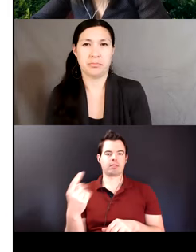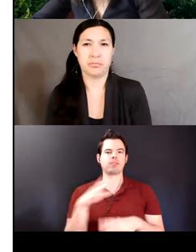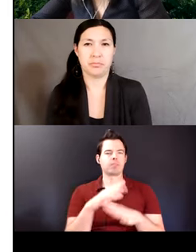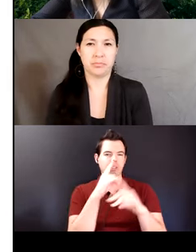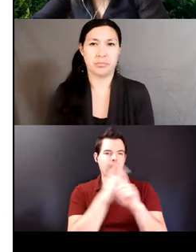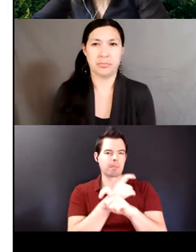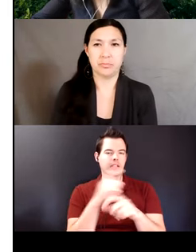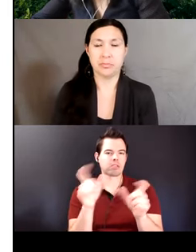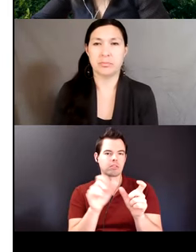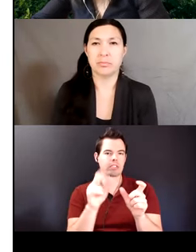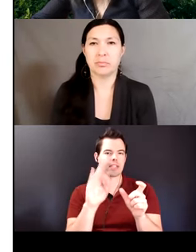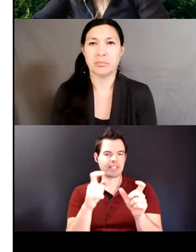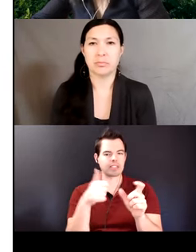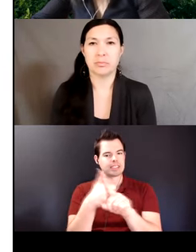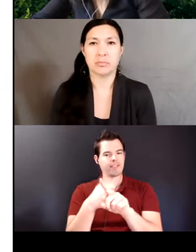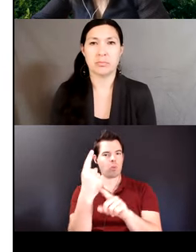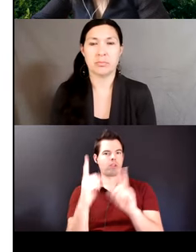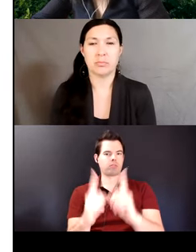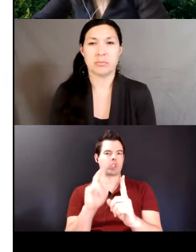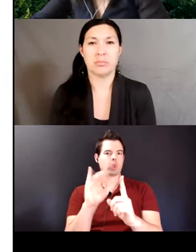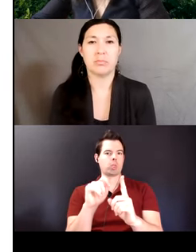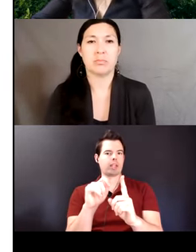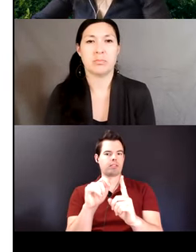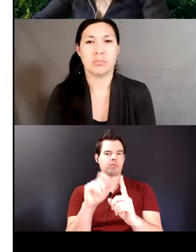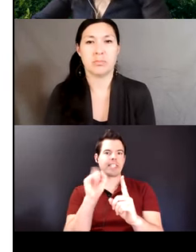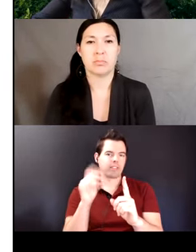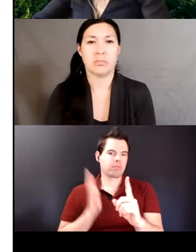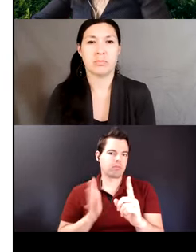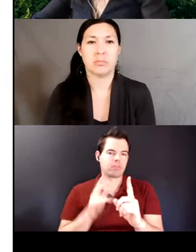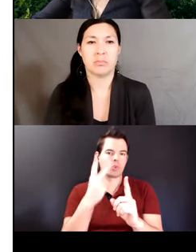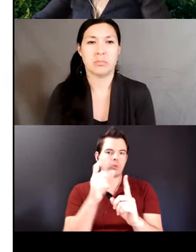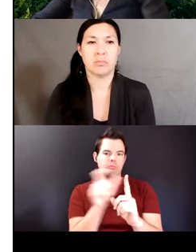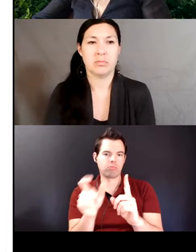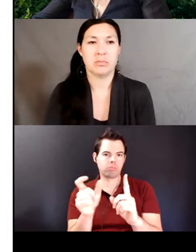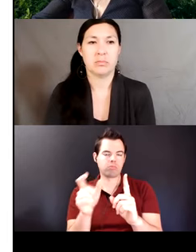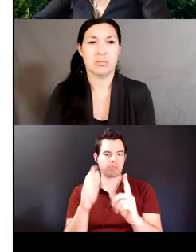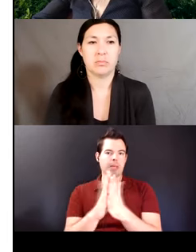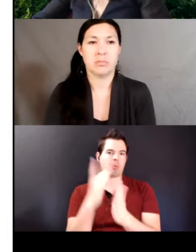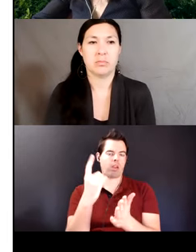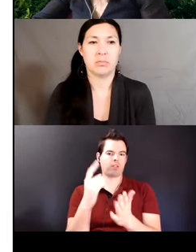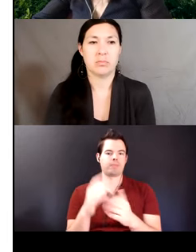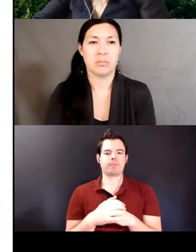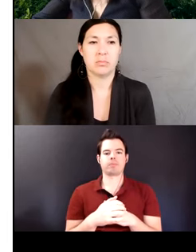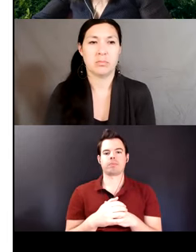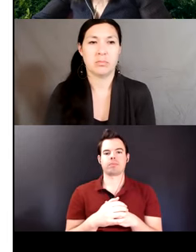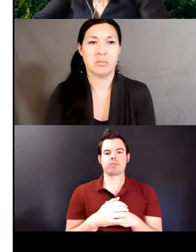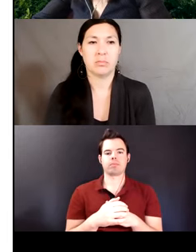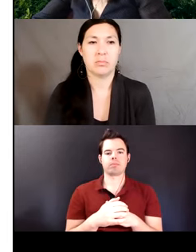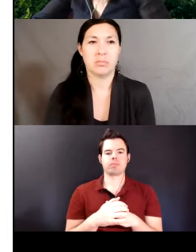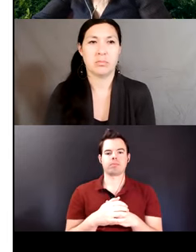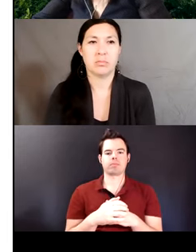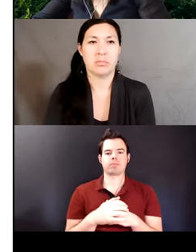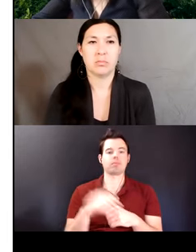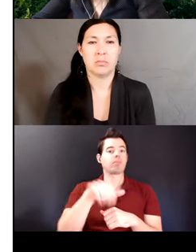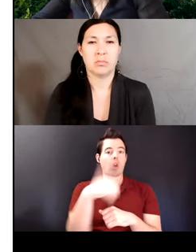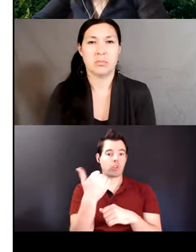a meaning as a unit and not as two or three separate simplex suffixes one of the suffixes is denoting